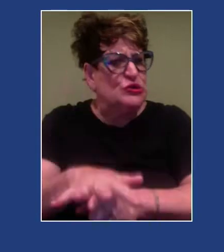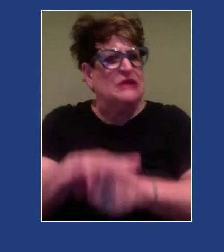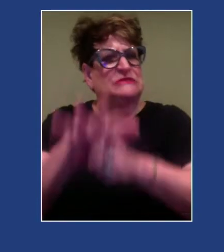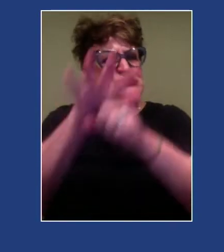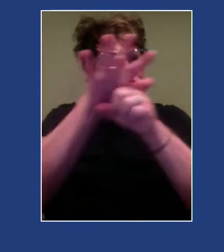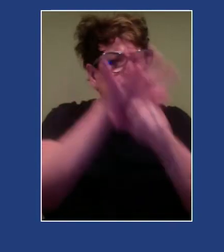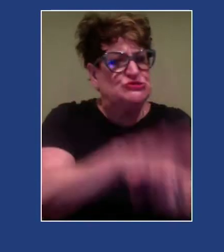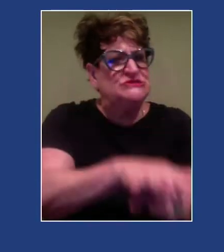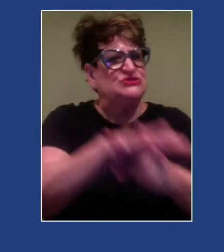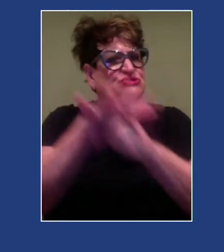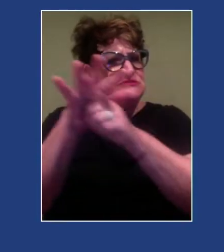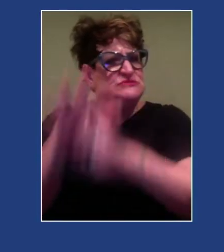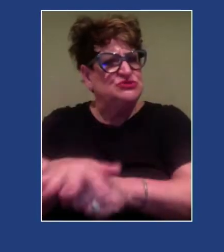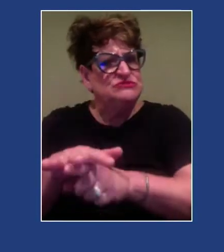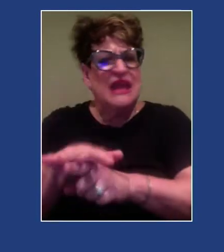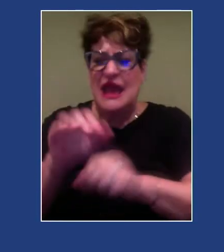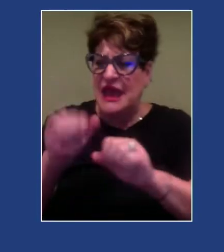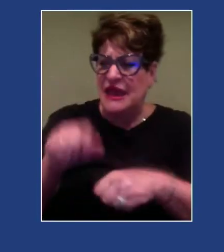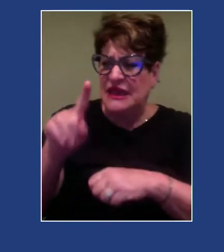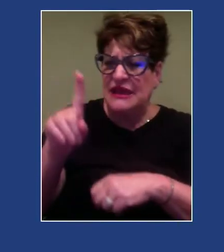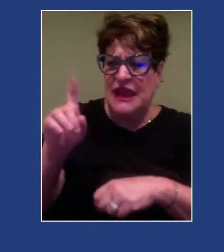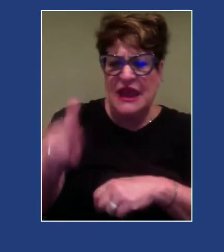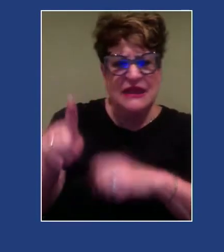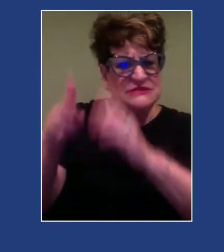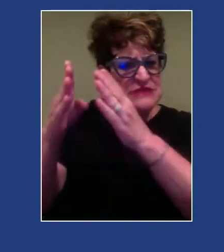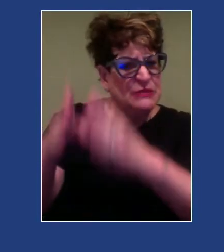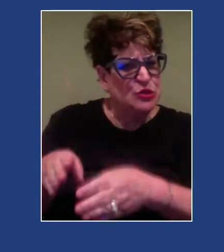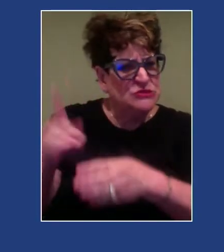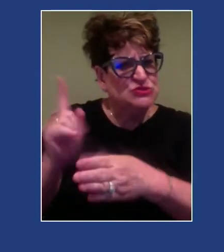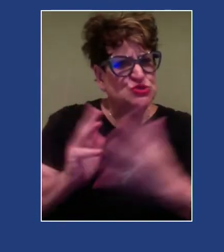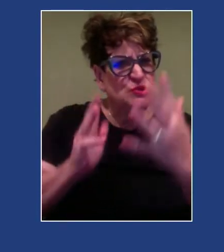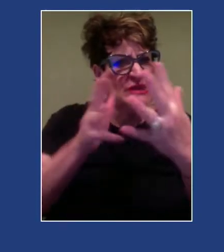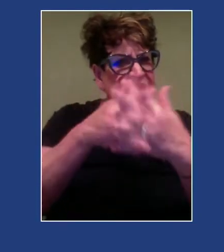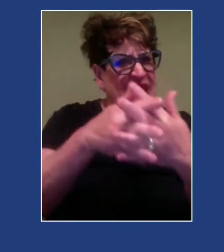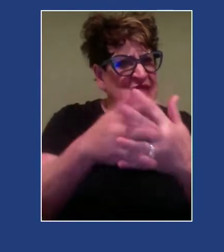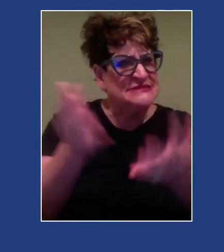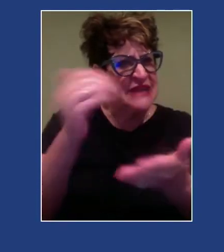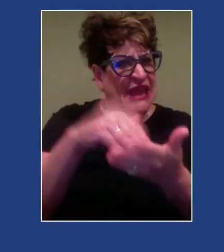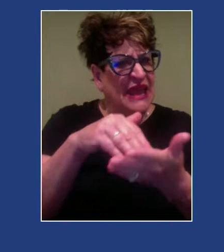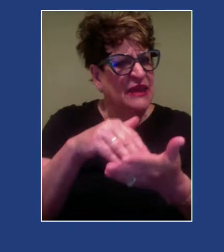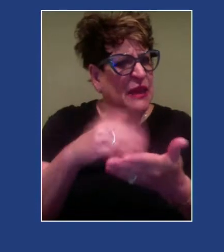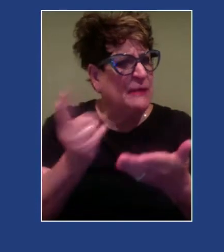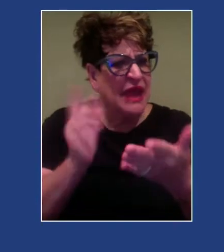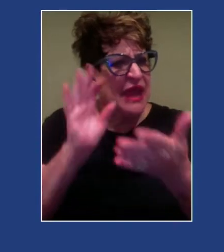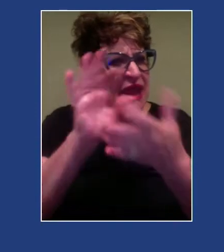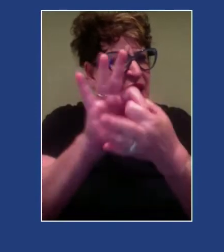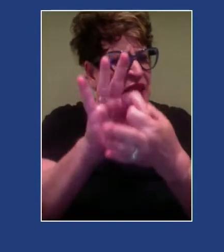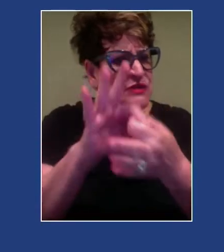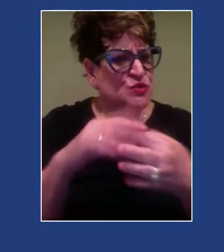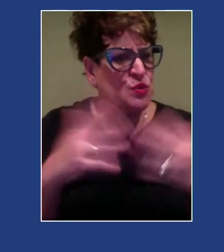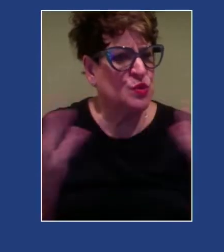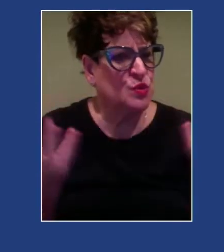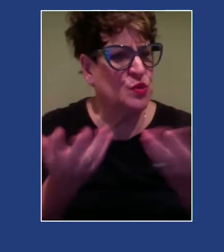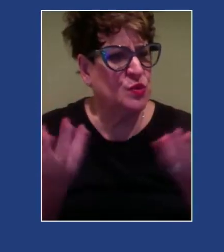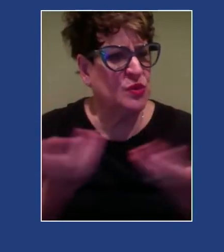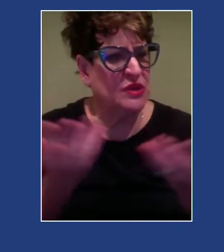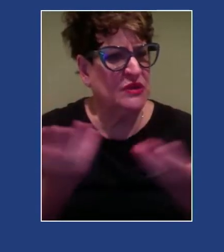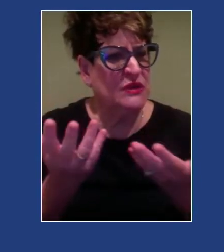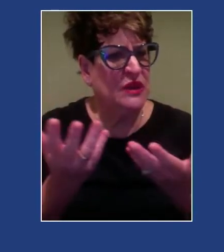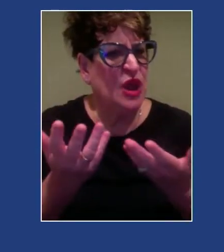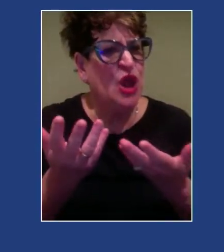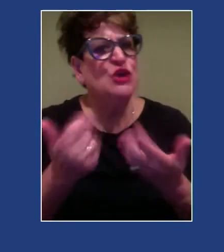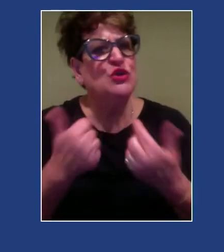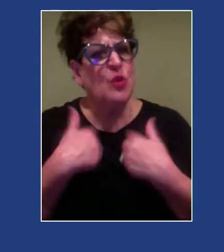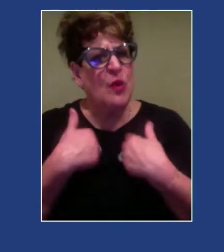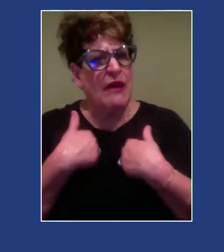reconnected, but what am I asking them to be reconnected to? So it requires me to have an awareness and to name that we